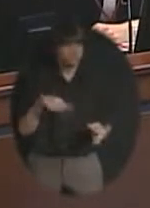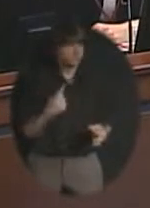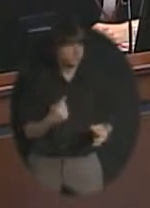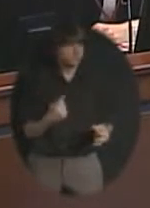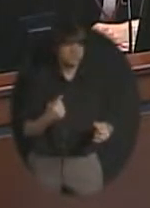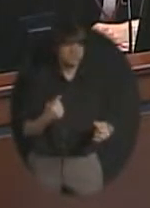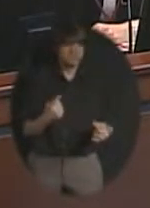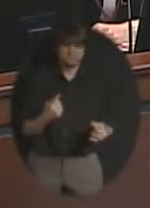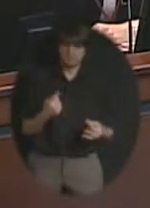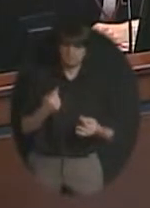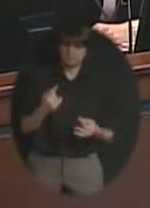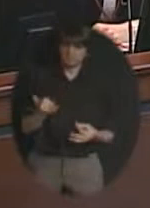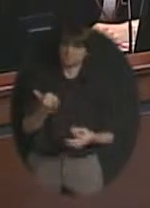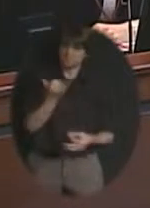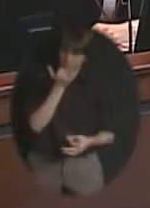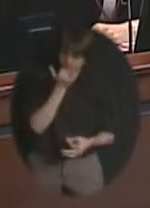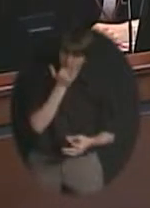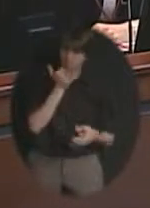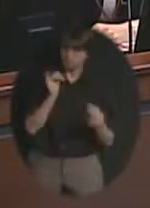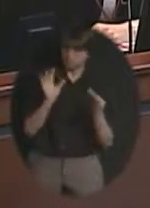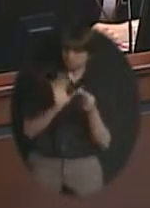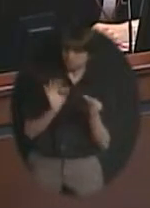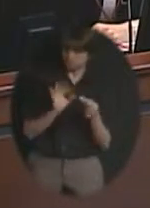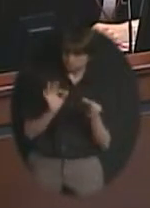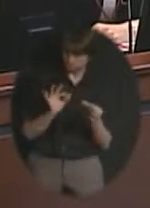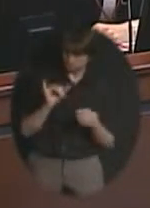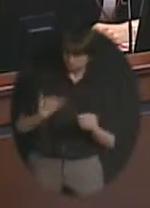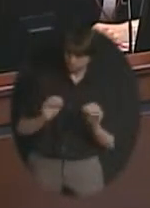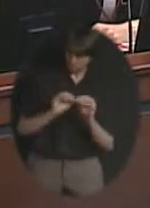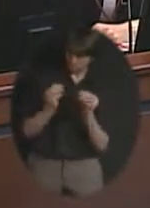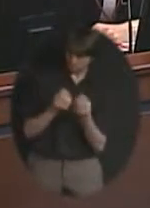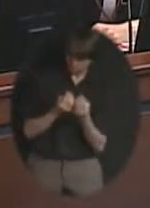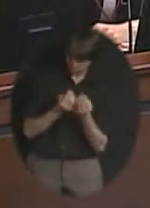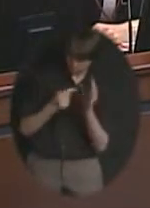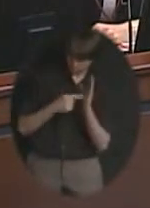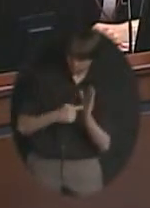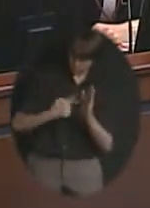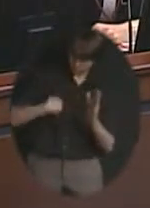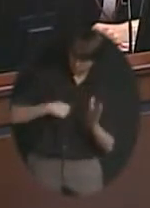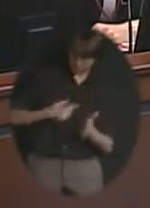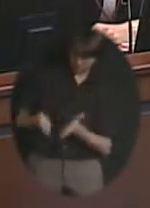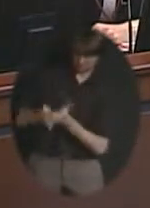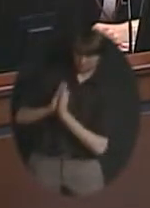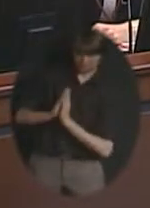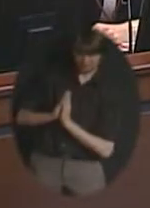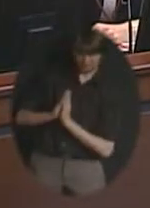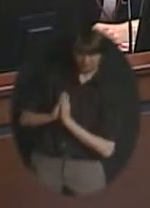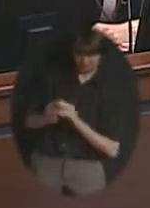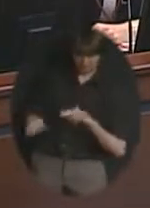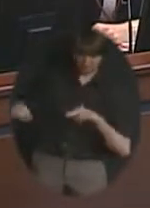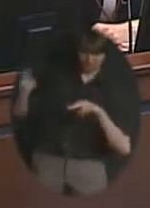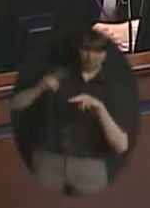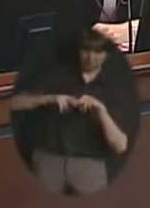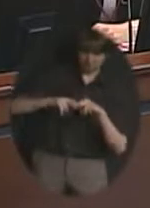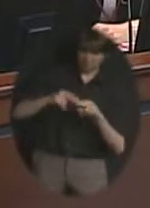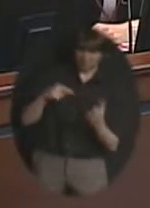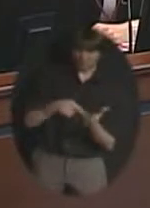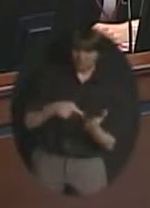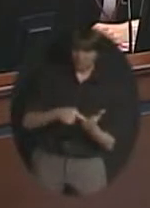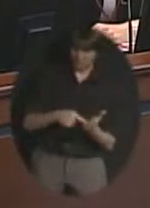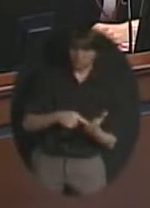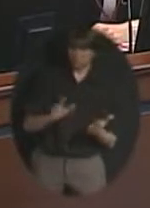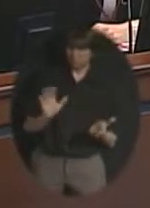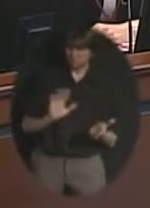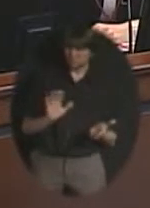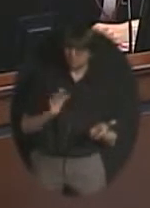sends the wrong message to the wrong to the organizations that's representing us to you know ask for an increase when